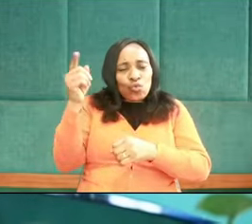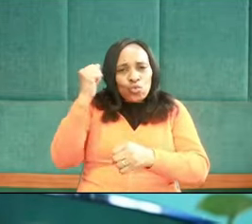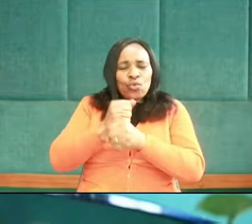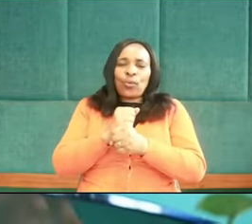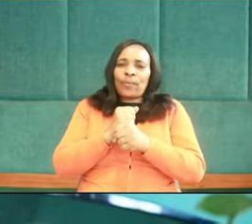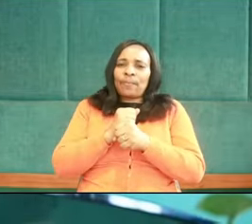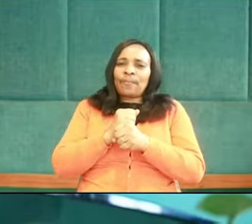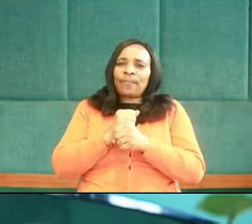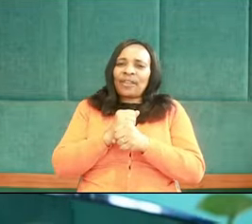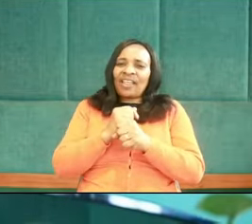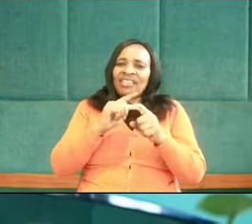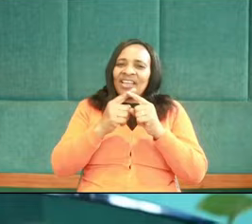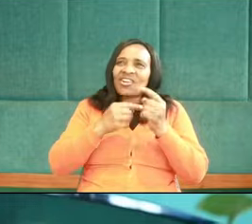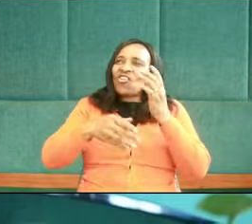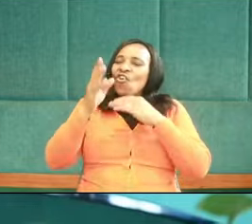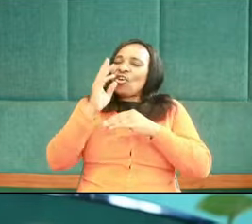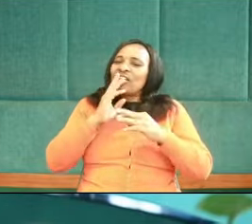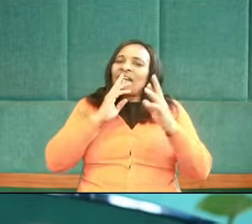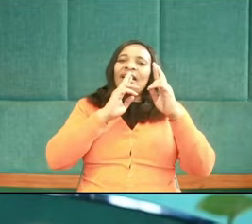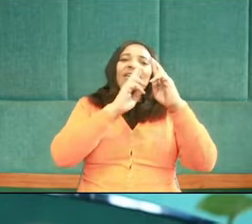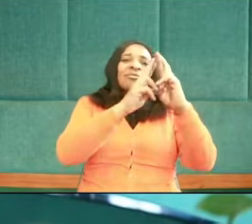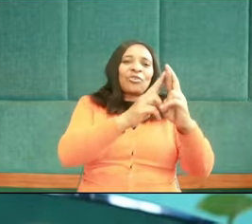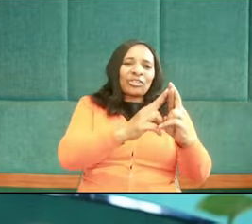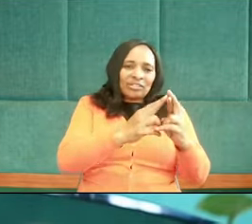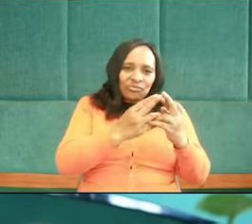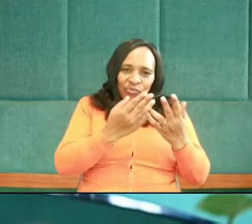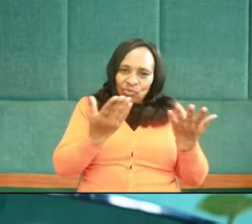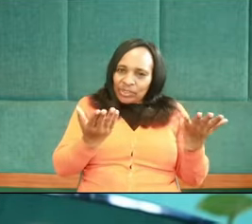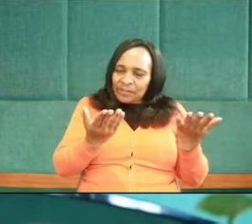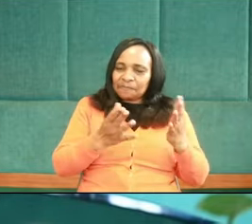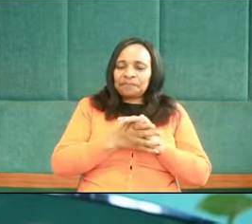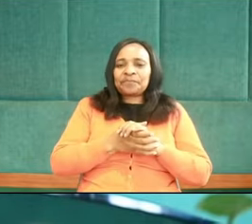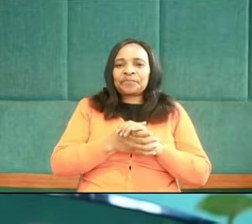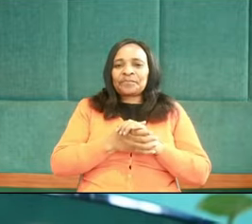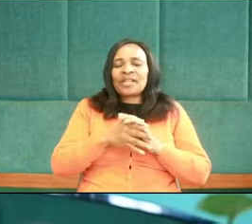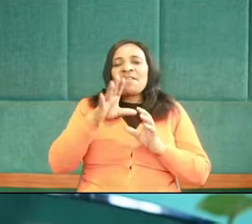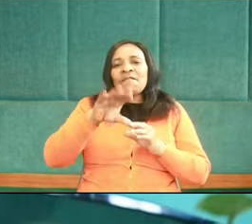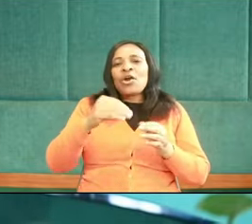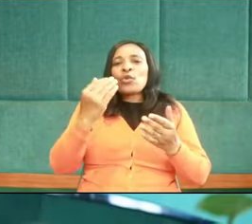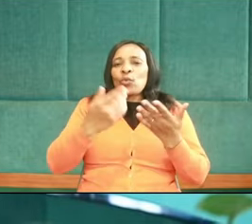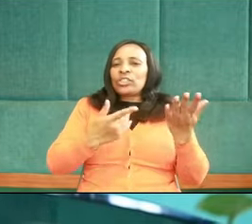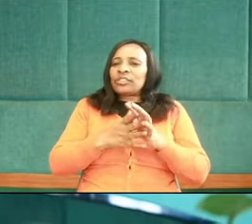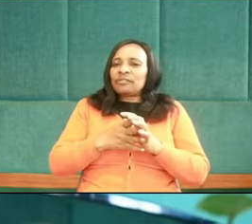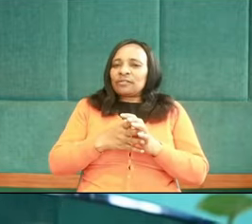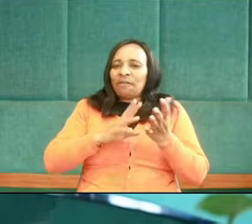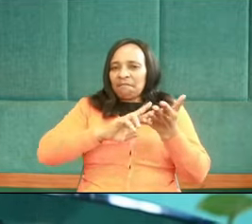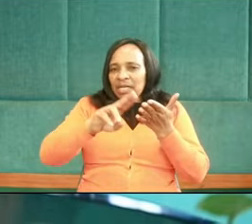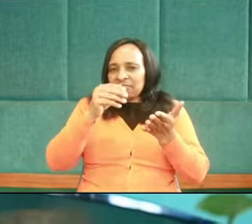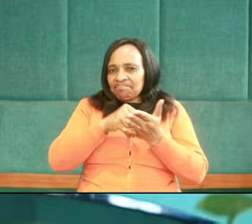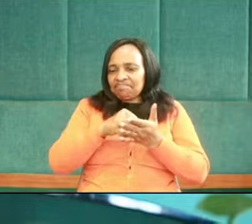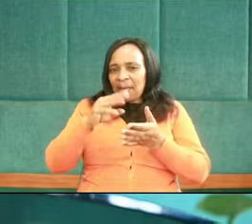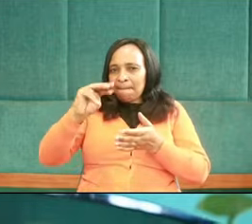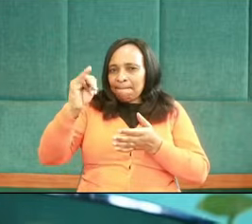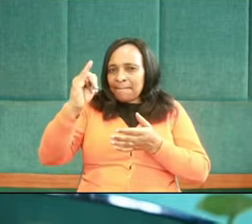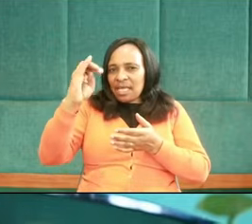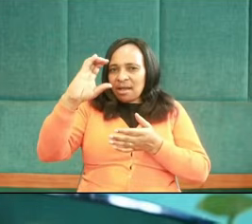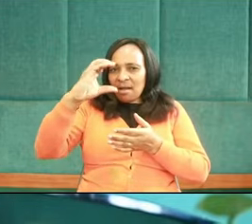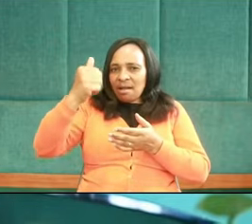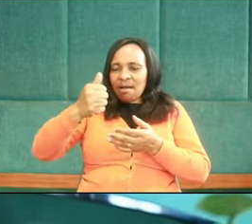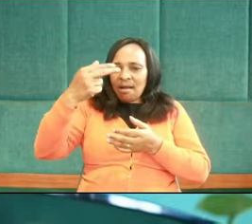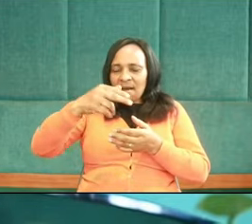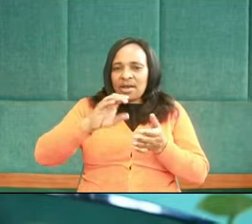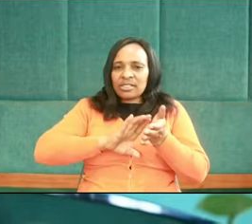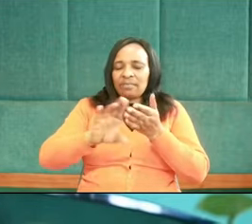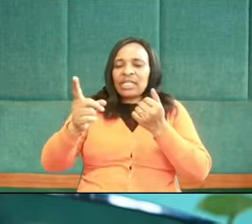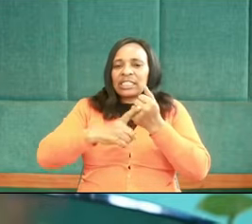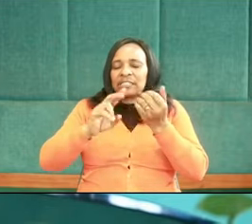And then God's response to them can be found in our text. Micah 6,